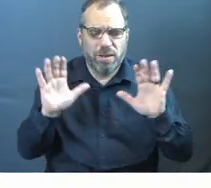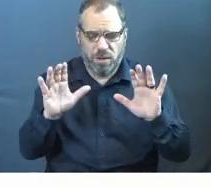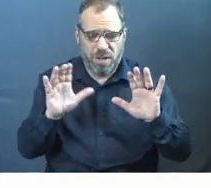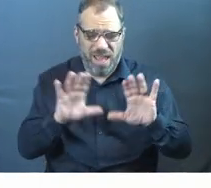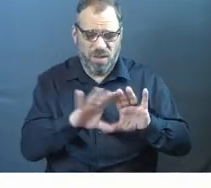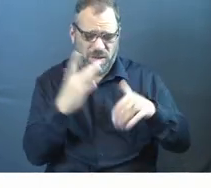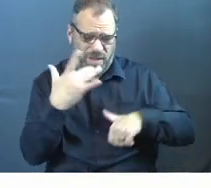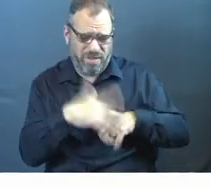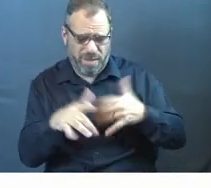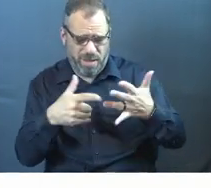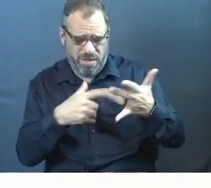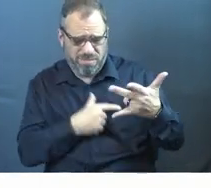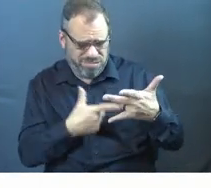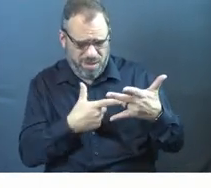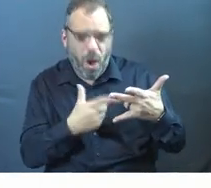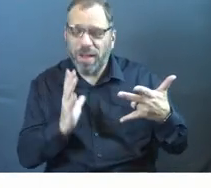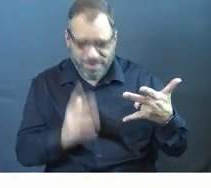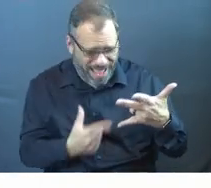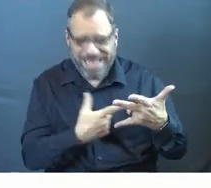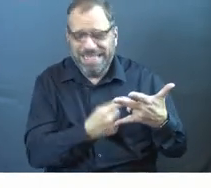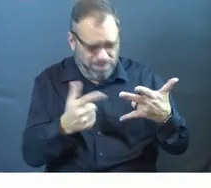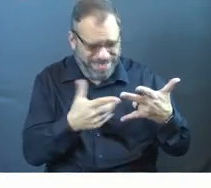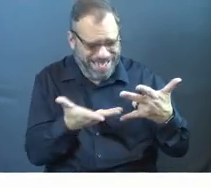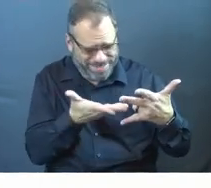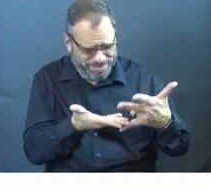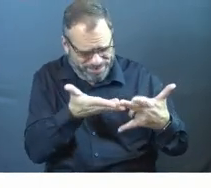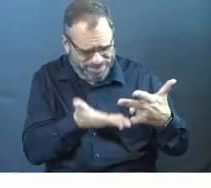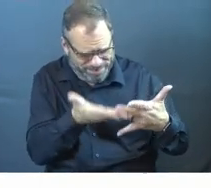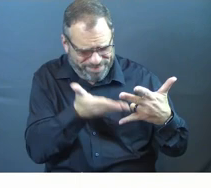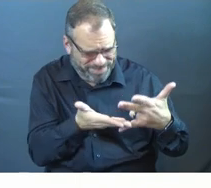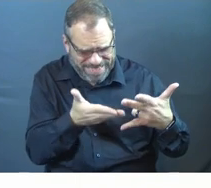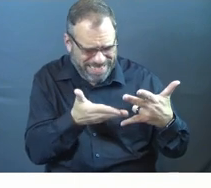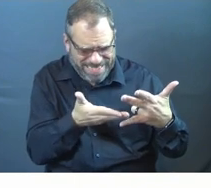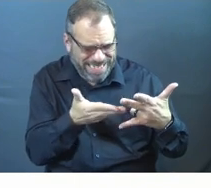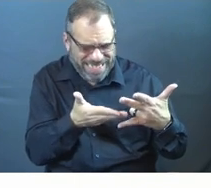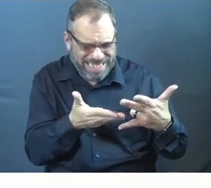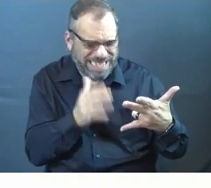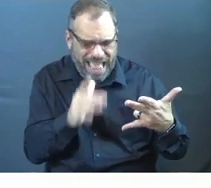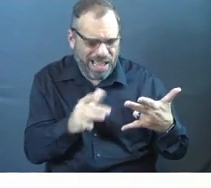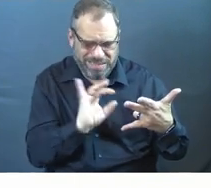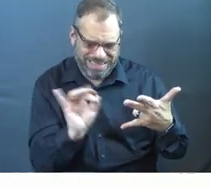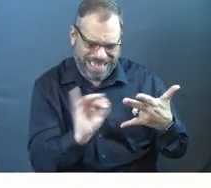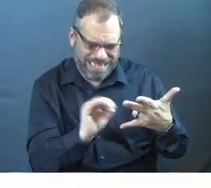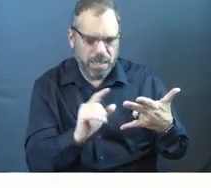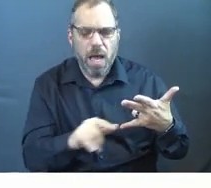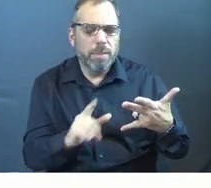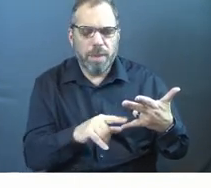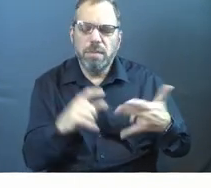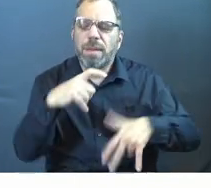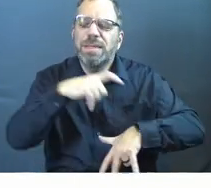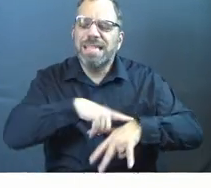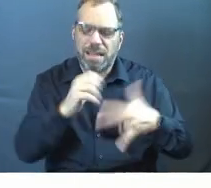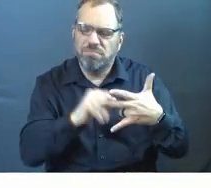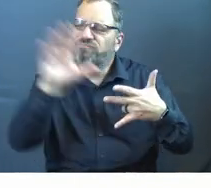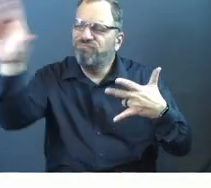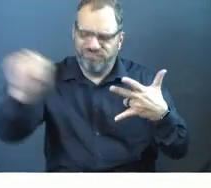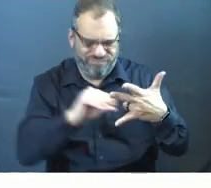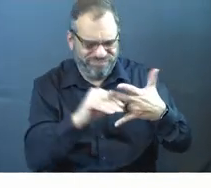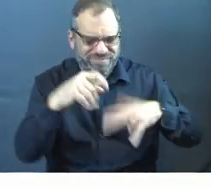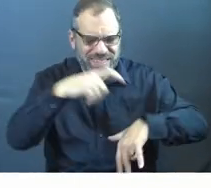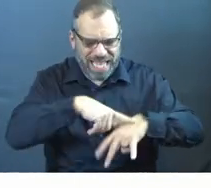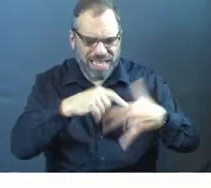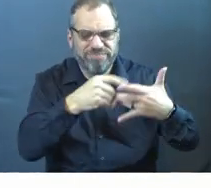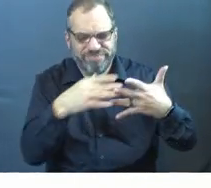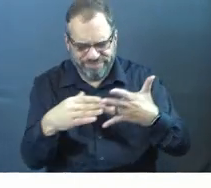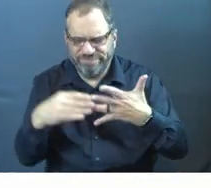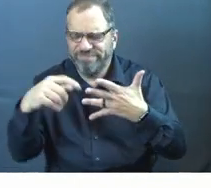open spaces where we've made space, God. We've eliminated something else. Let that not be for just nothing, God. Let that be for time with you, for connection with you.